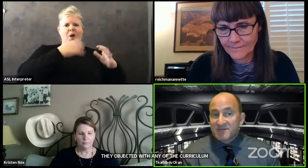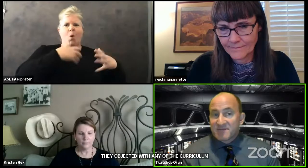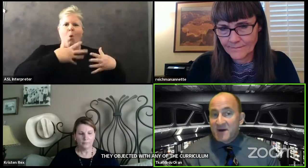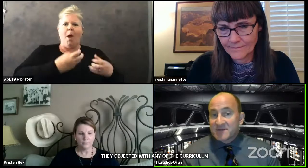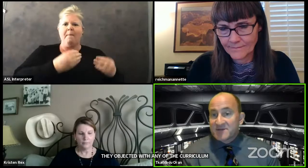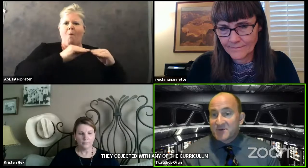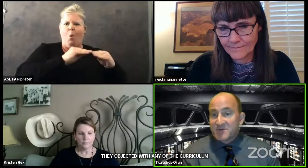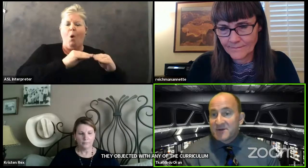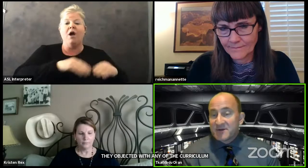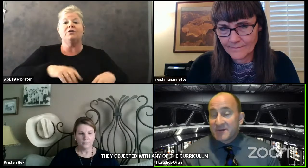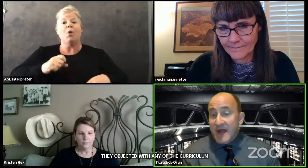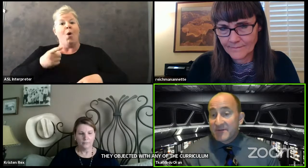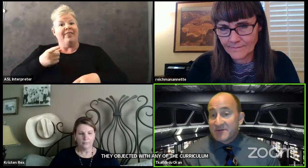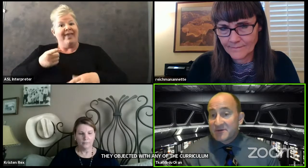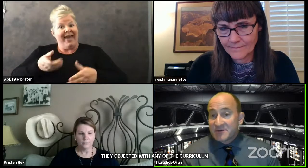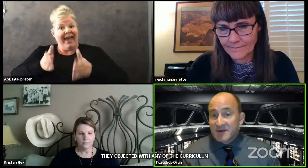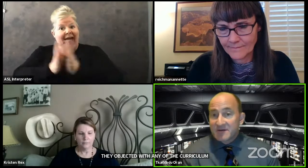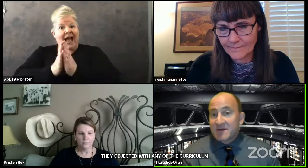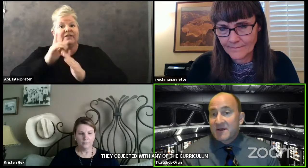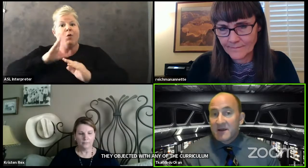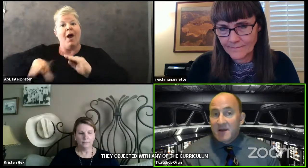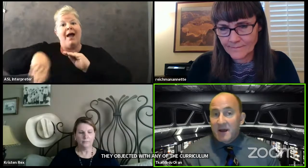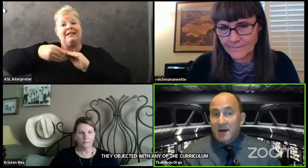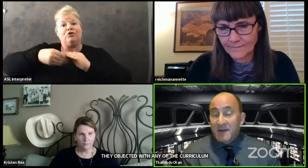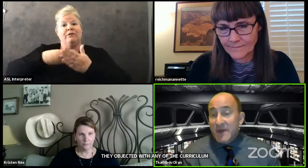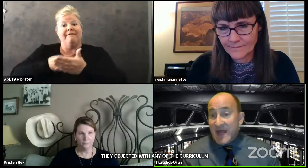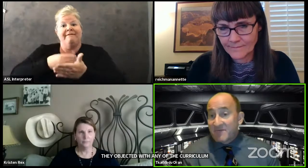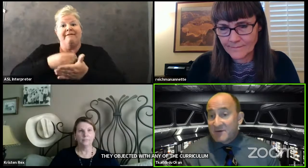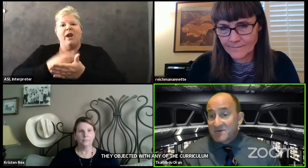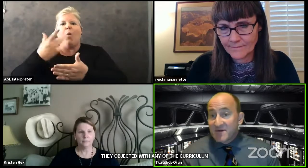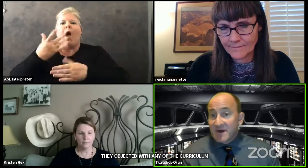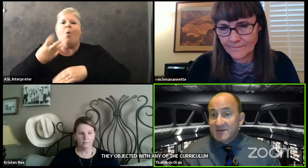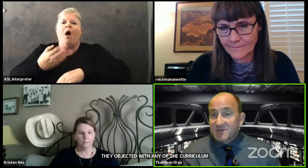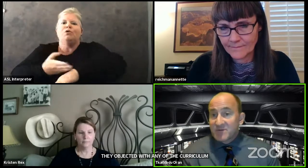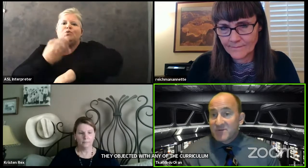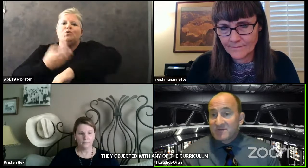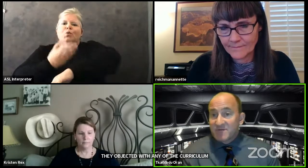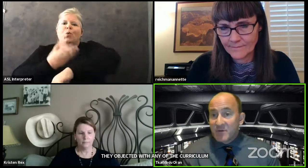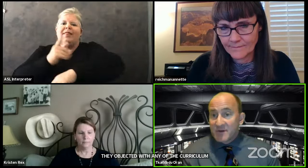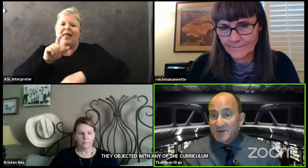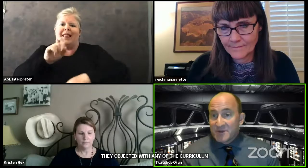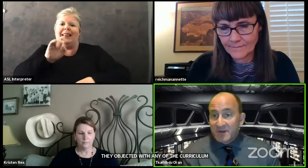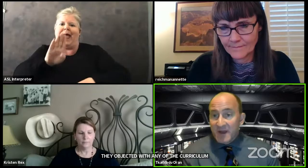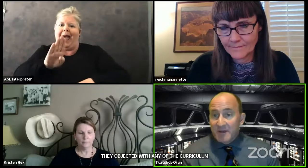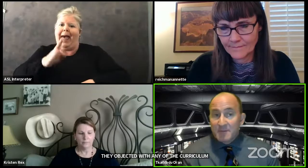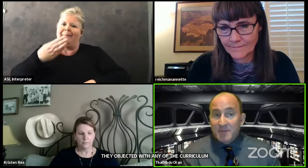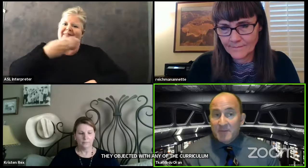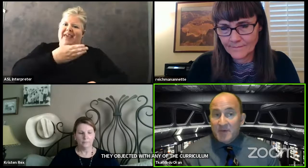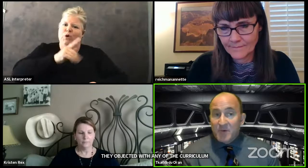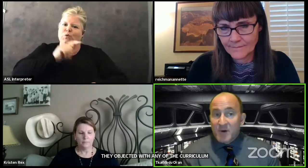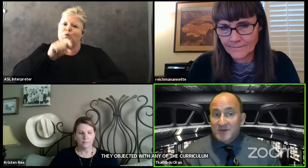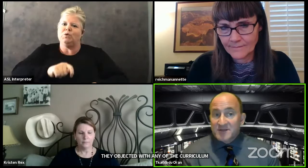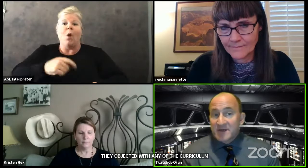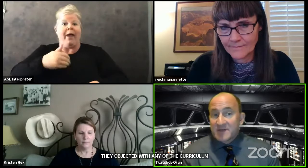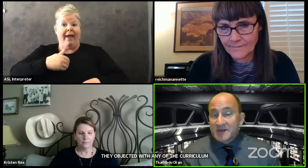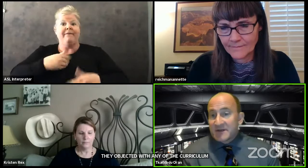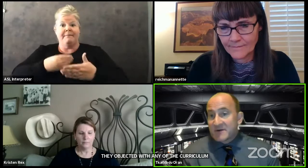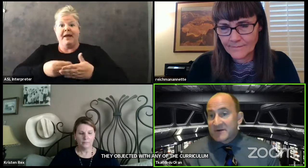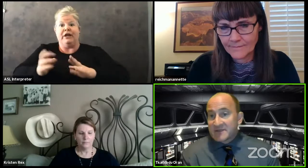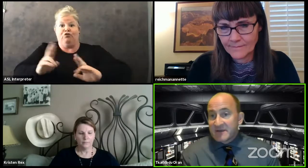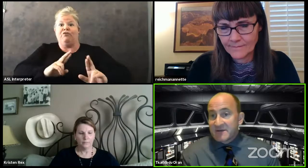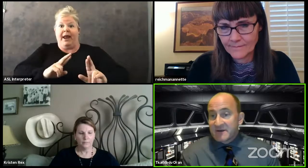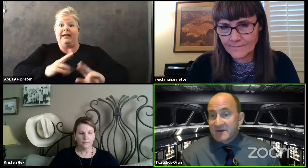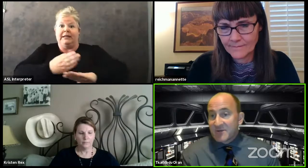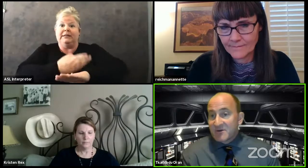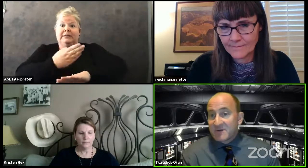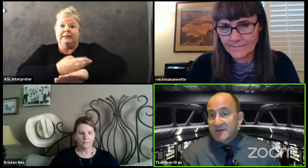additional funds to redo the lab in tucson and we have those funds so we're moving forward and doing that we're also going to be